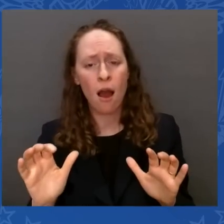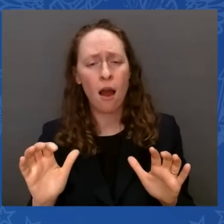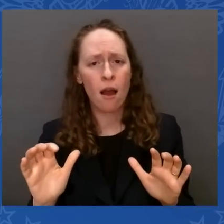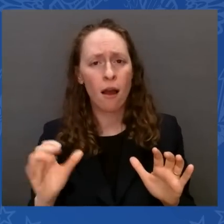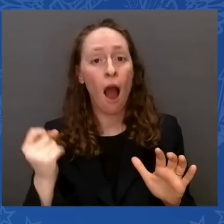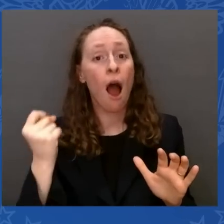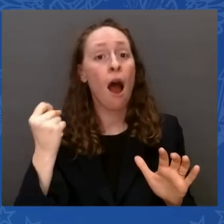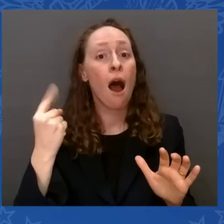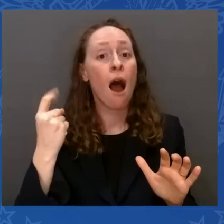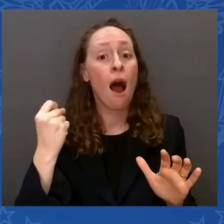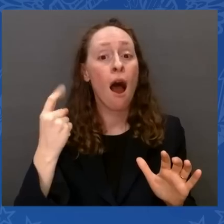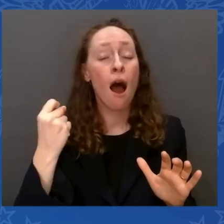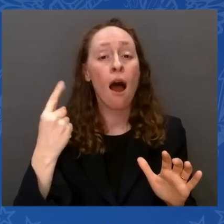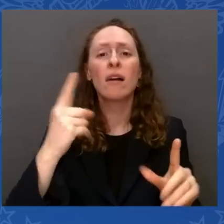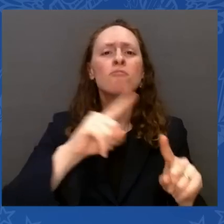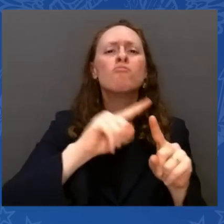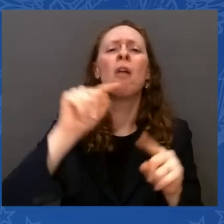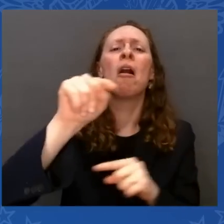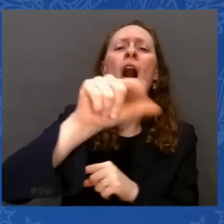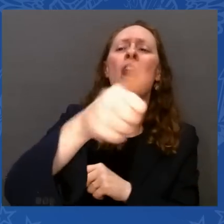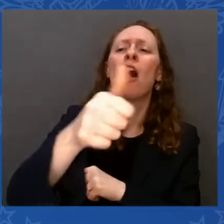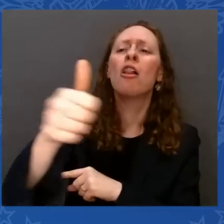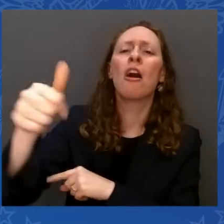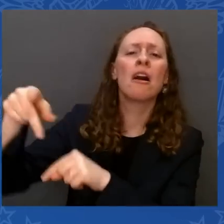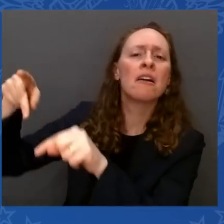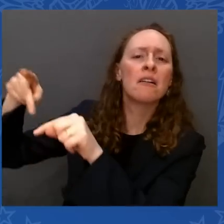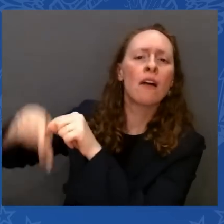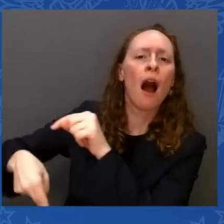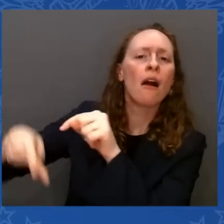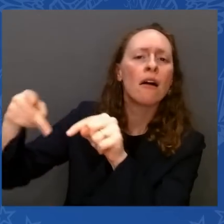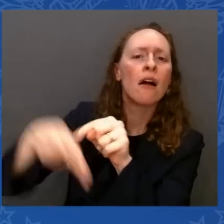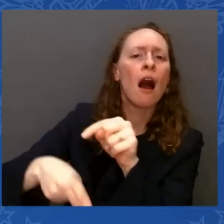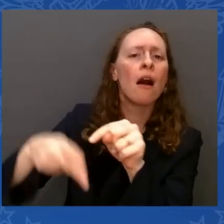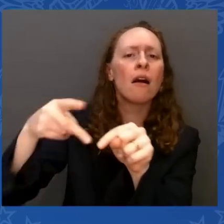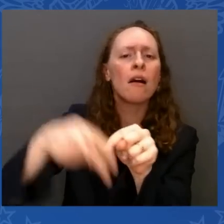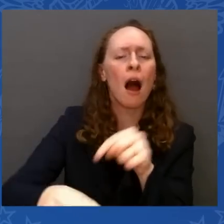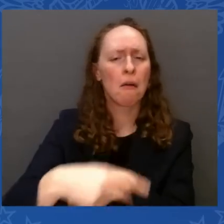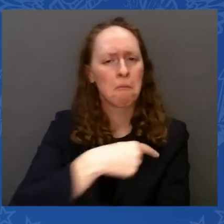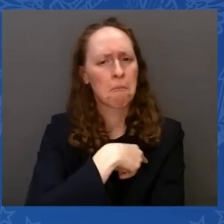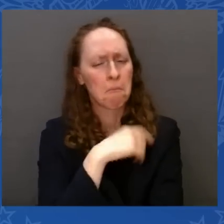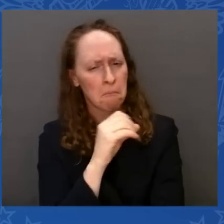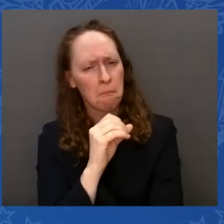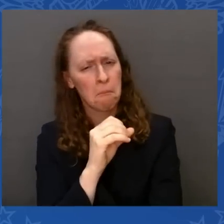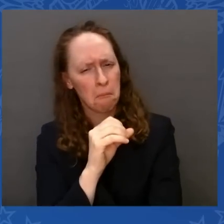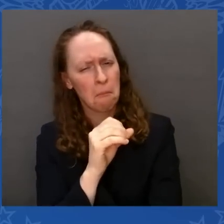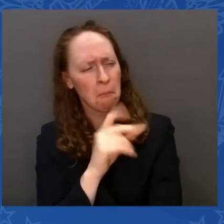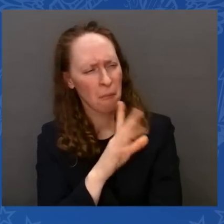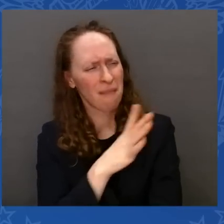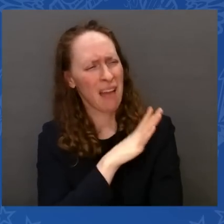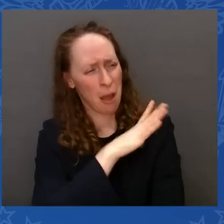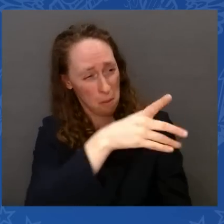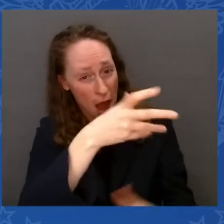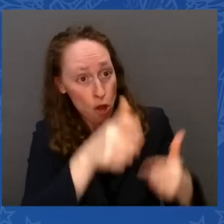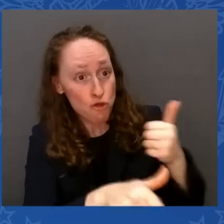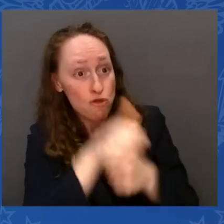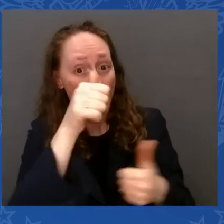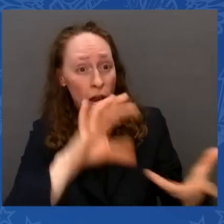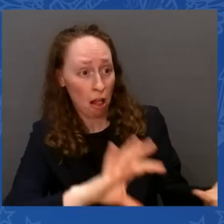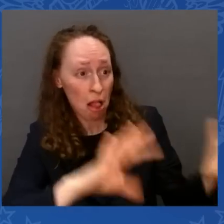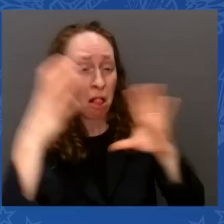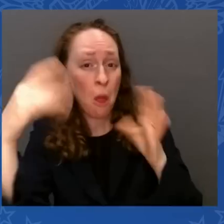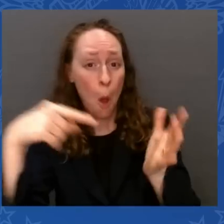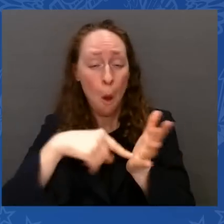what I suggested was, instead of making threats about the debt, which would be catastrophic, let's lay out — let's just lay out our budgets.